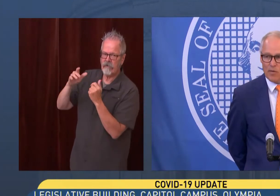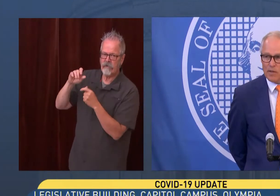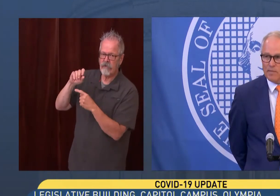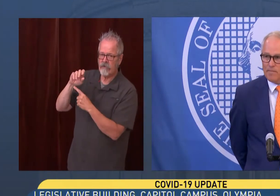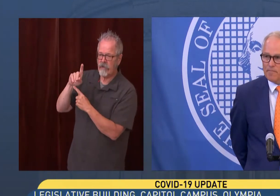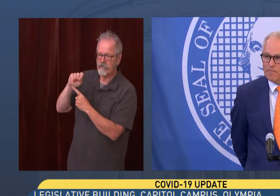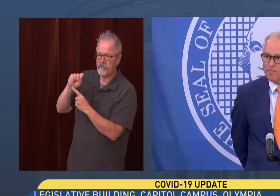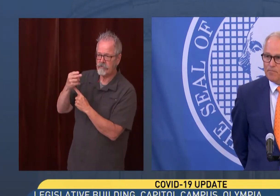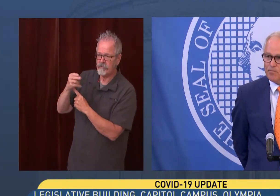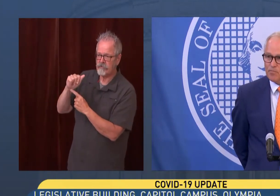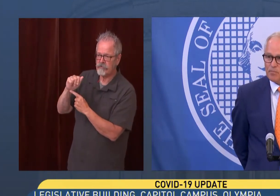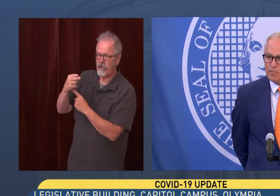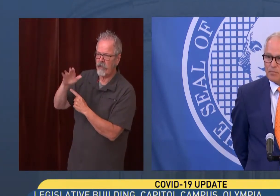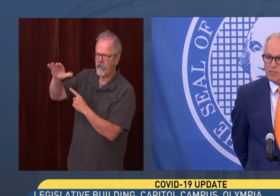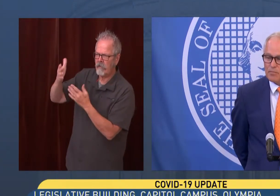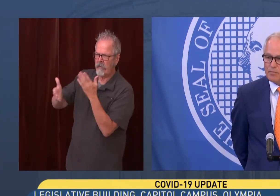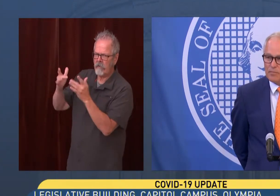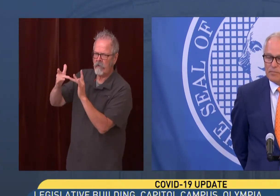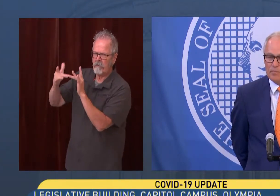phone or something.